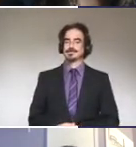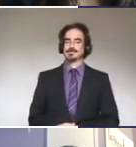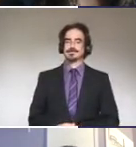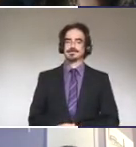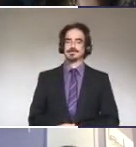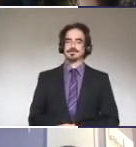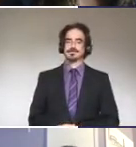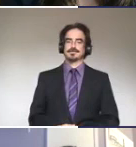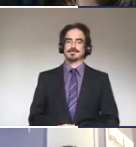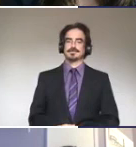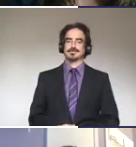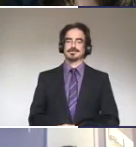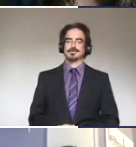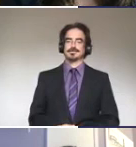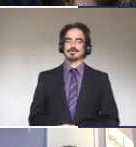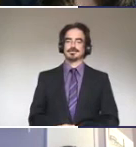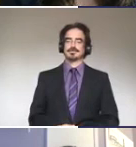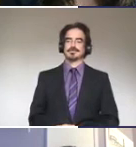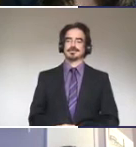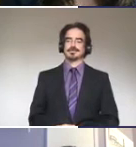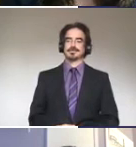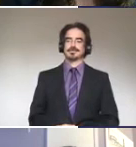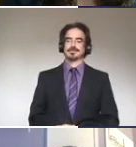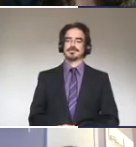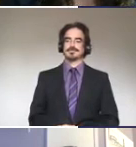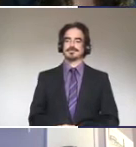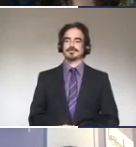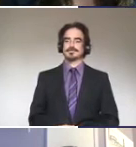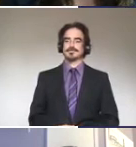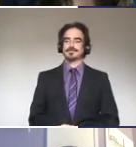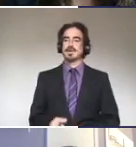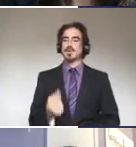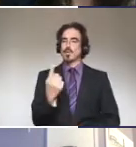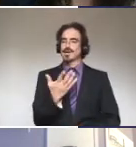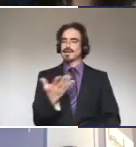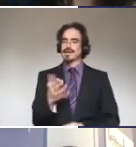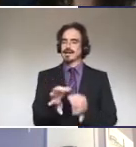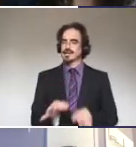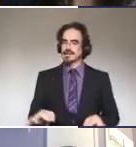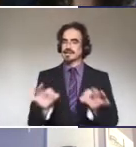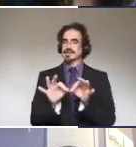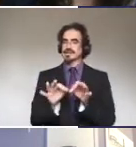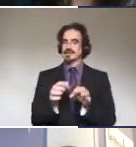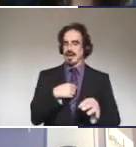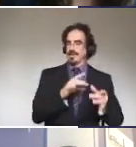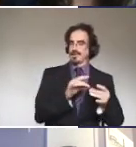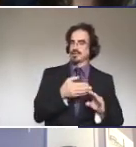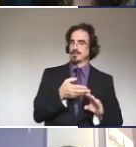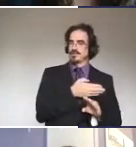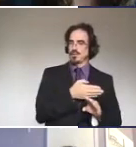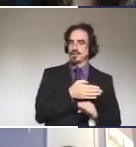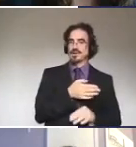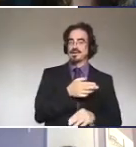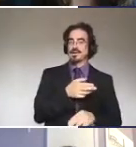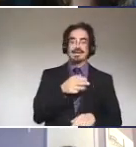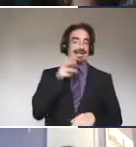Okay. One of the key things, as I mentioned in the beginning, a lot of people, hearing people will assume that a